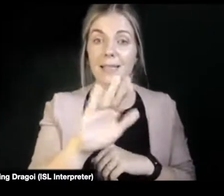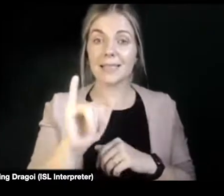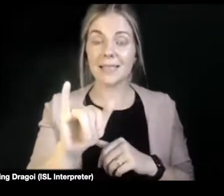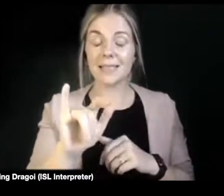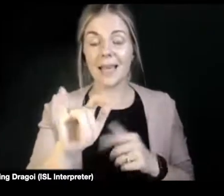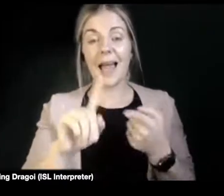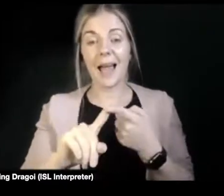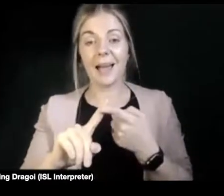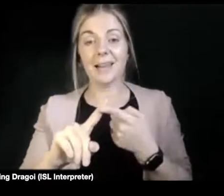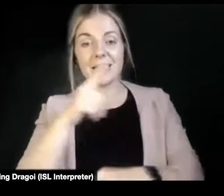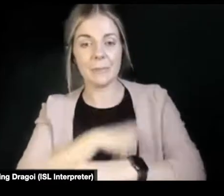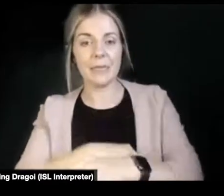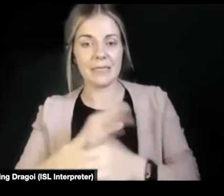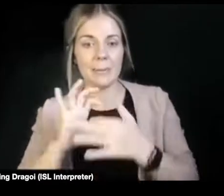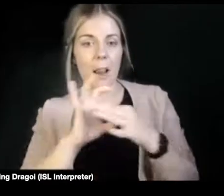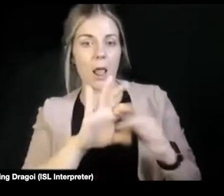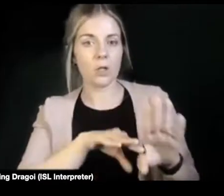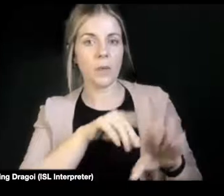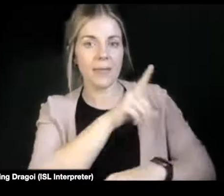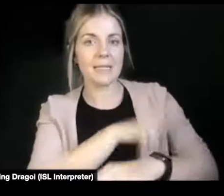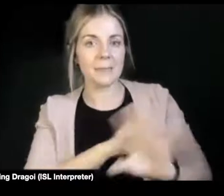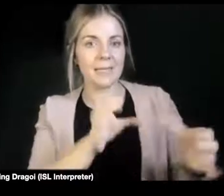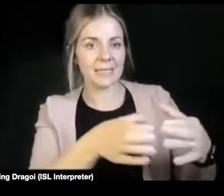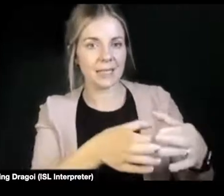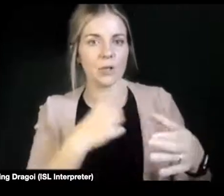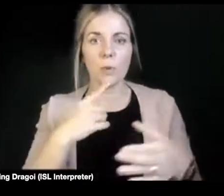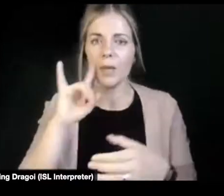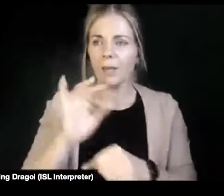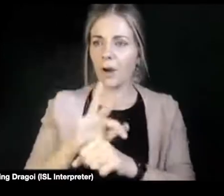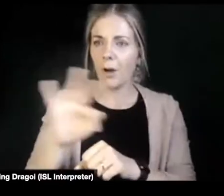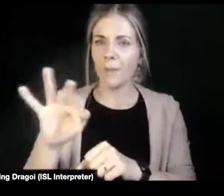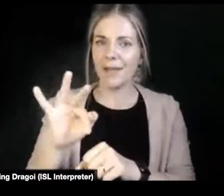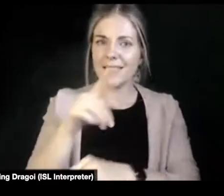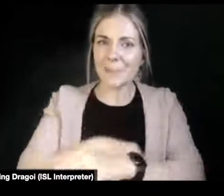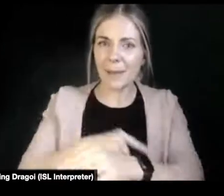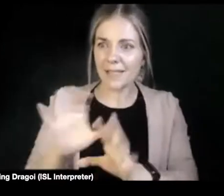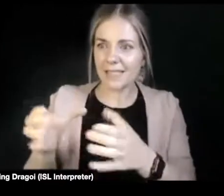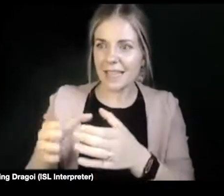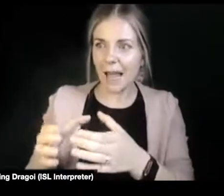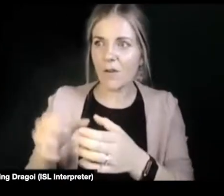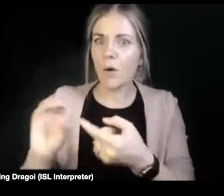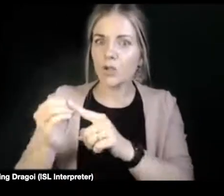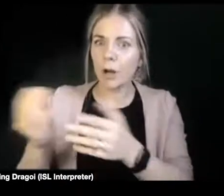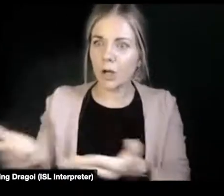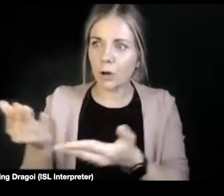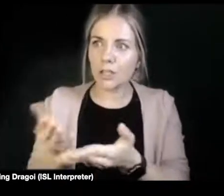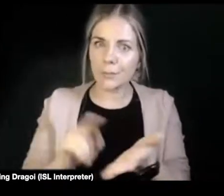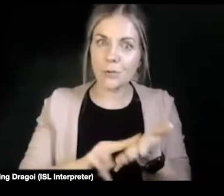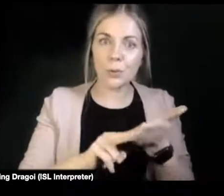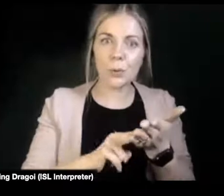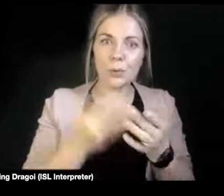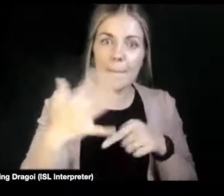sector. And we've heard disability service staff saying, well, you know, we try and push people towards mainstream services, but the mainstream